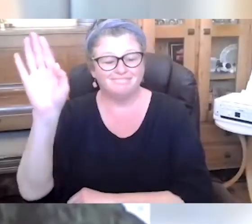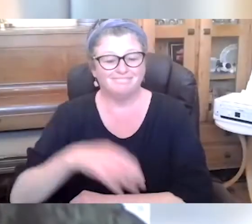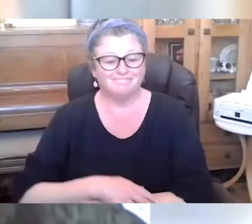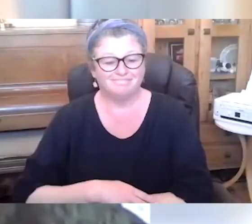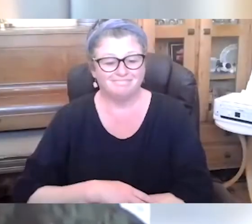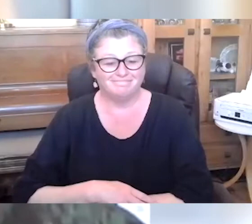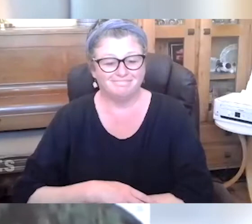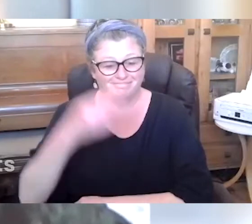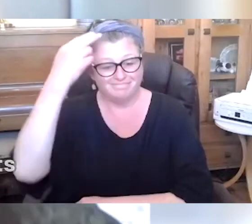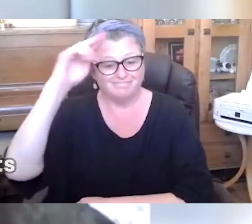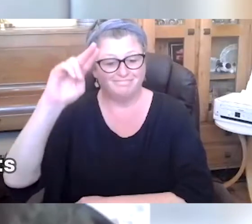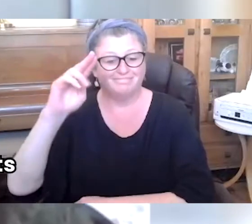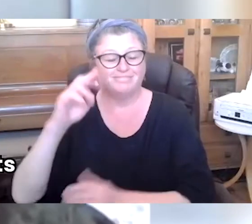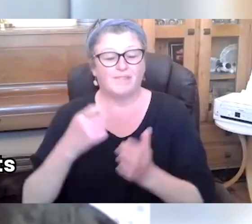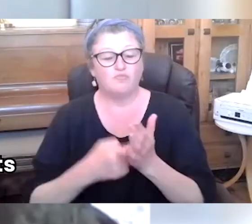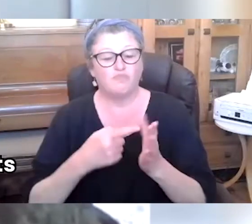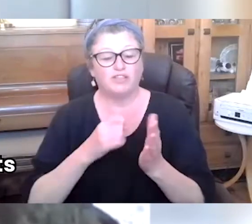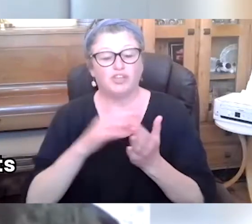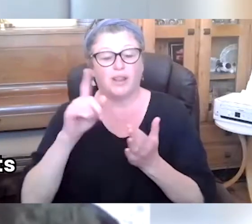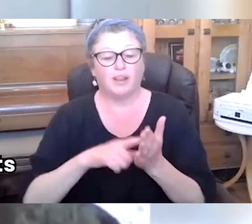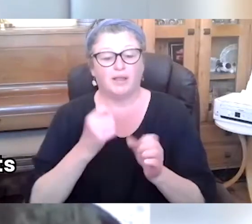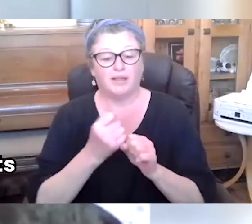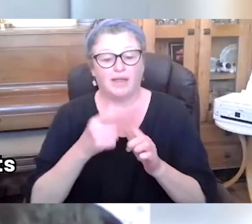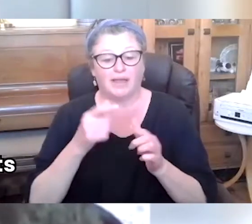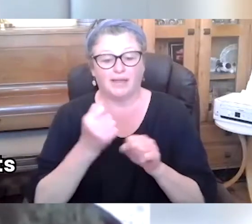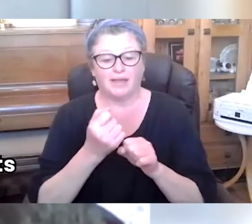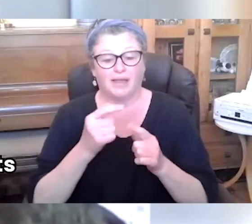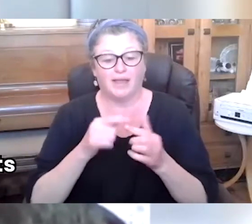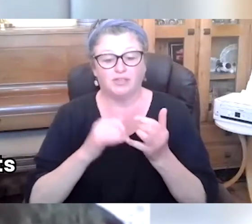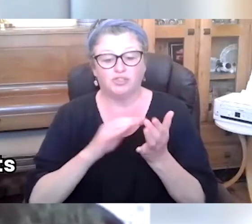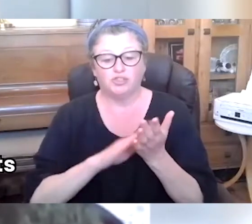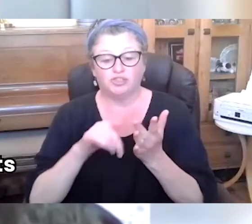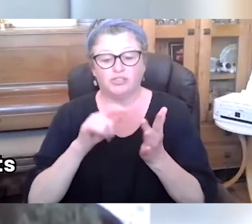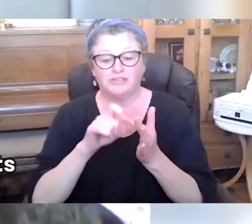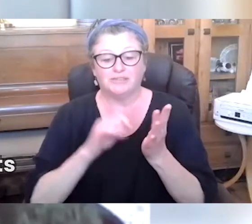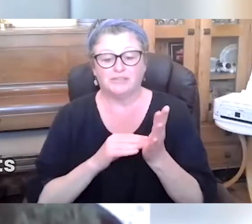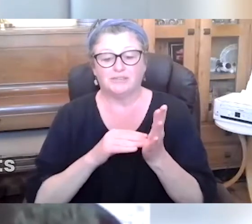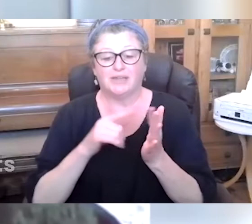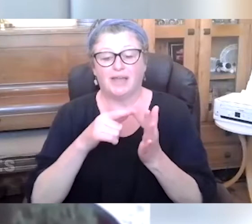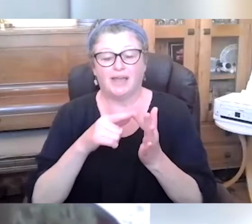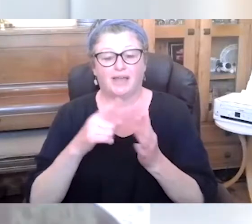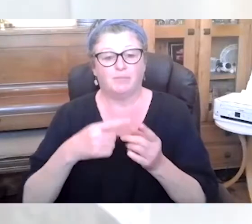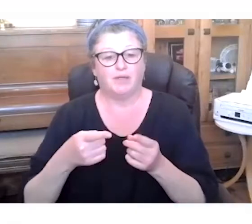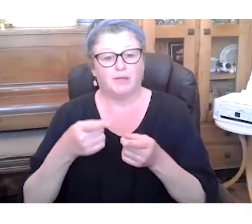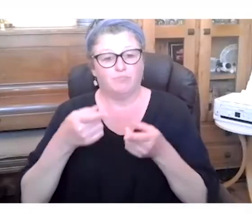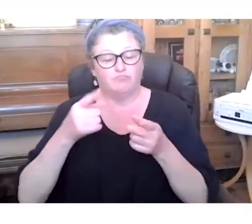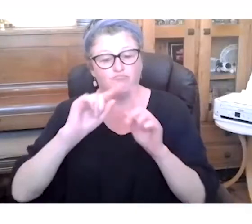Hello, my name is Rachel Gegashidze and I'm the Programme Manager for Tempo Time Credits in Cymru.